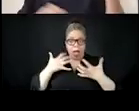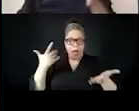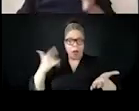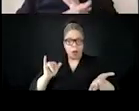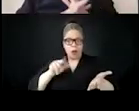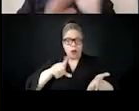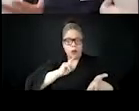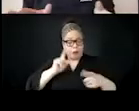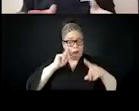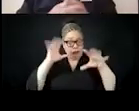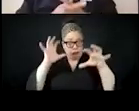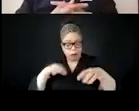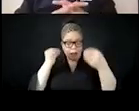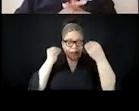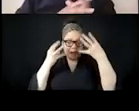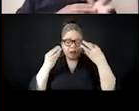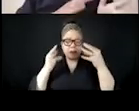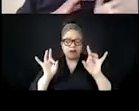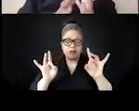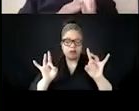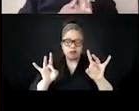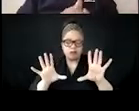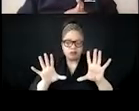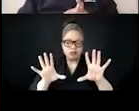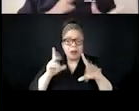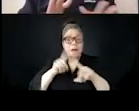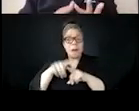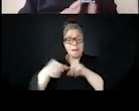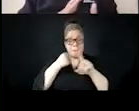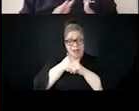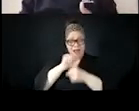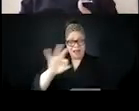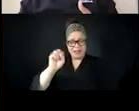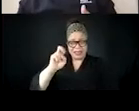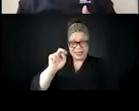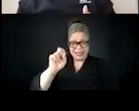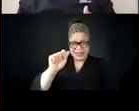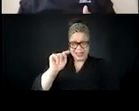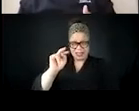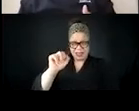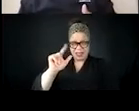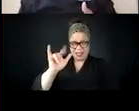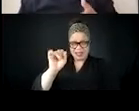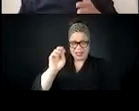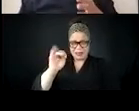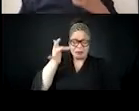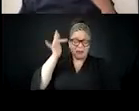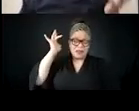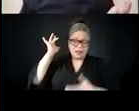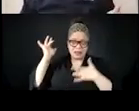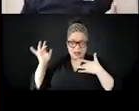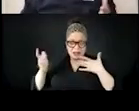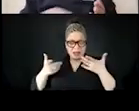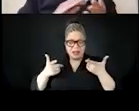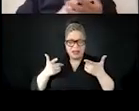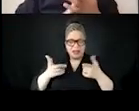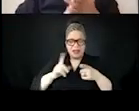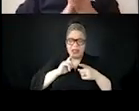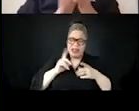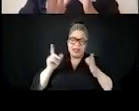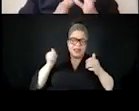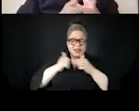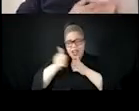extend far beyond just, you know, simply lining the pockets of paper owners. Newspapers were